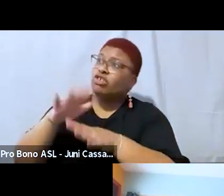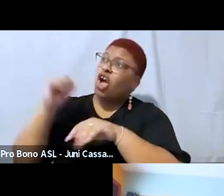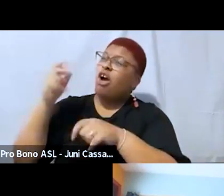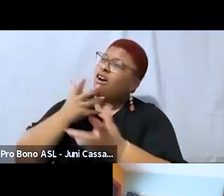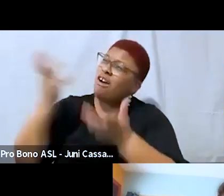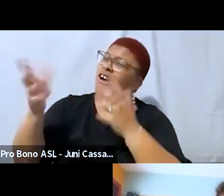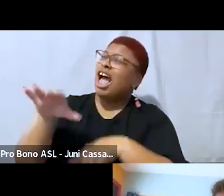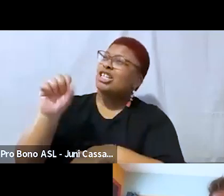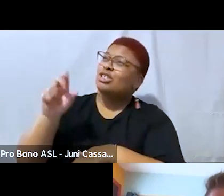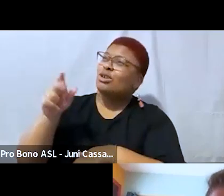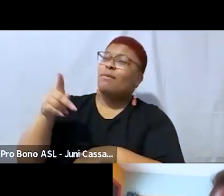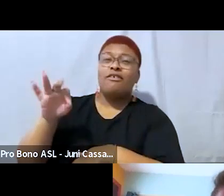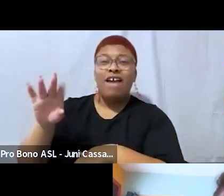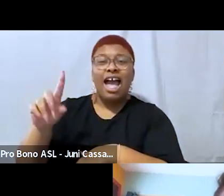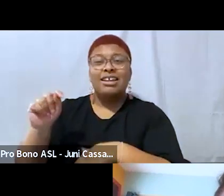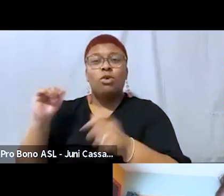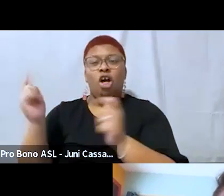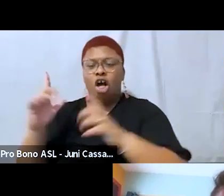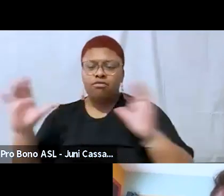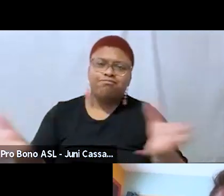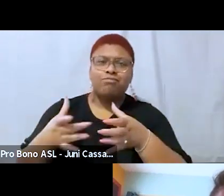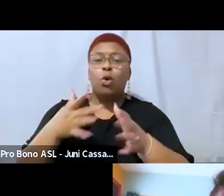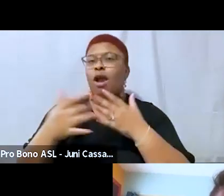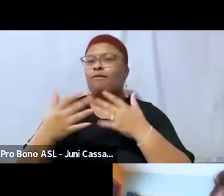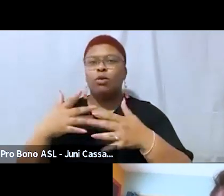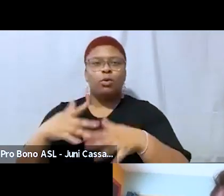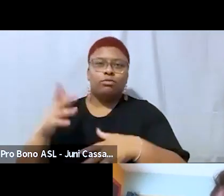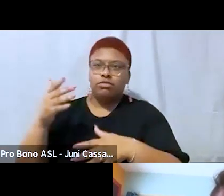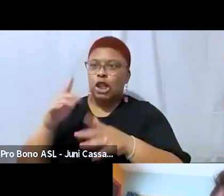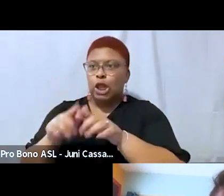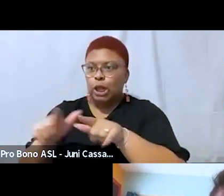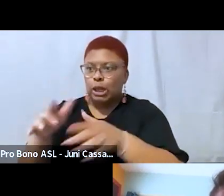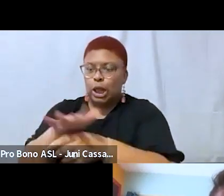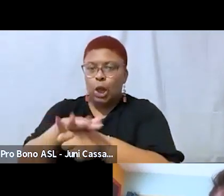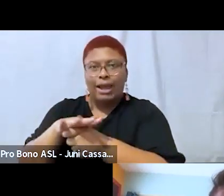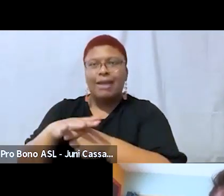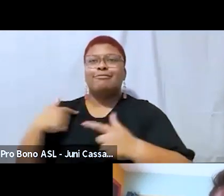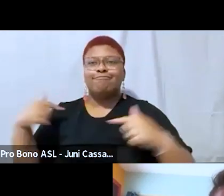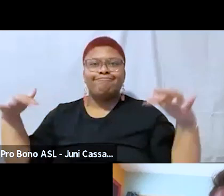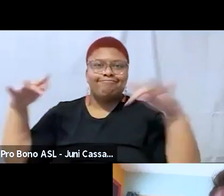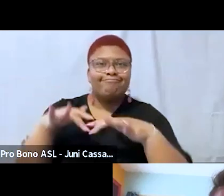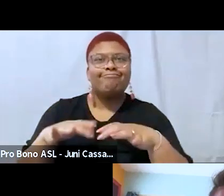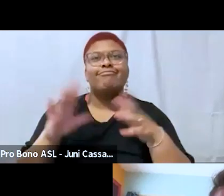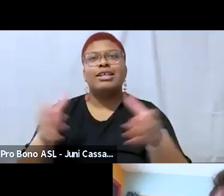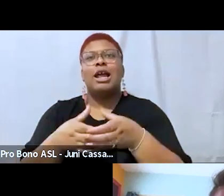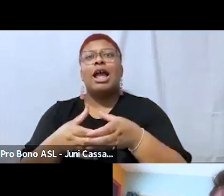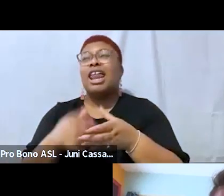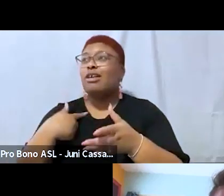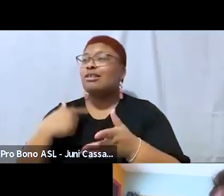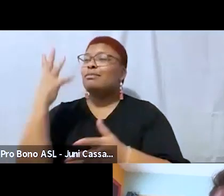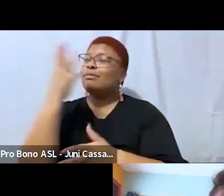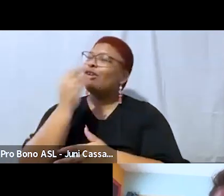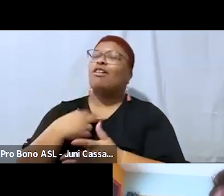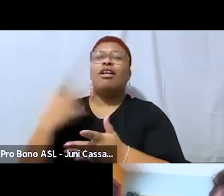we were it was a glorious it was glorious to call out for support in a public space and hear super fats